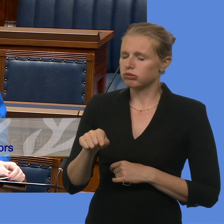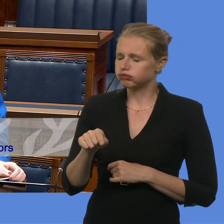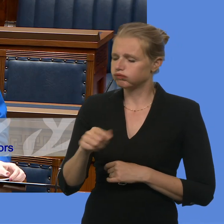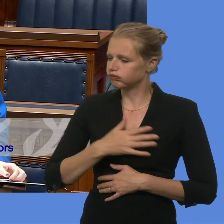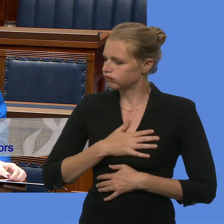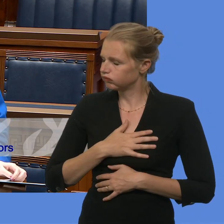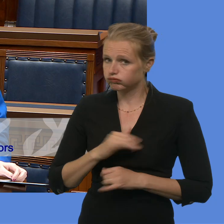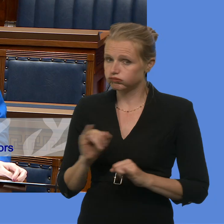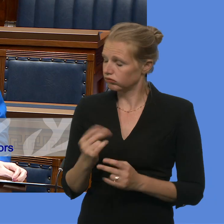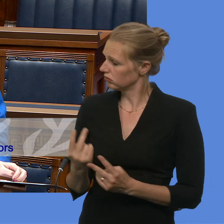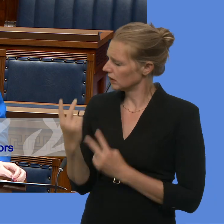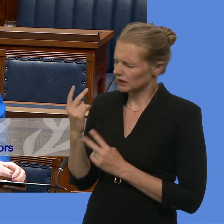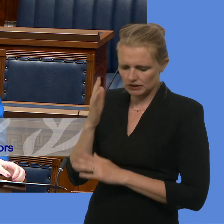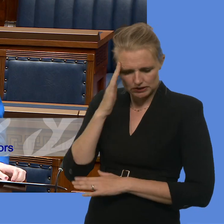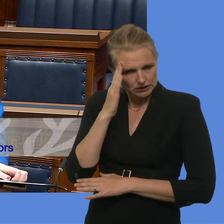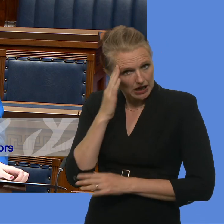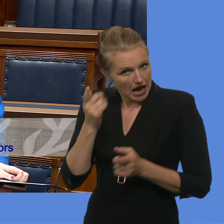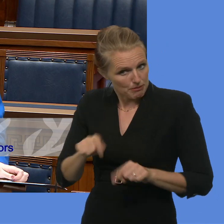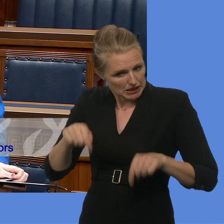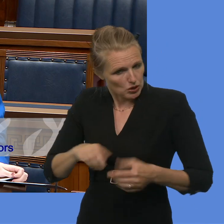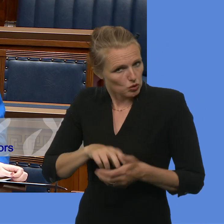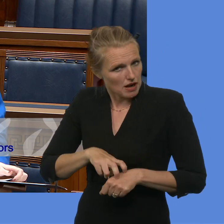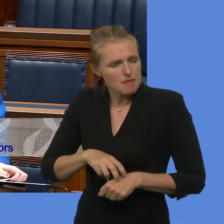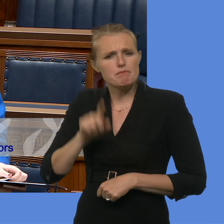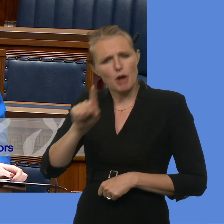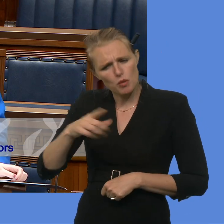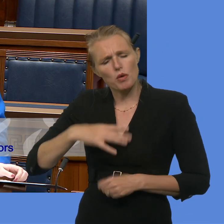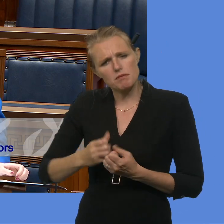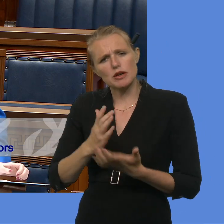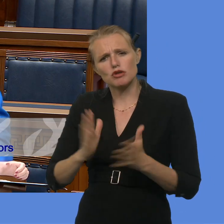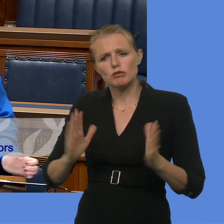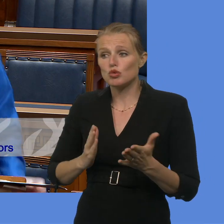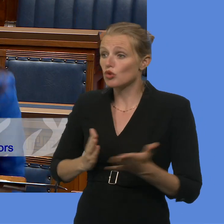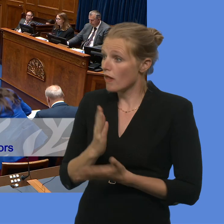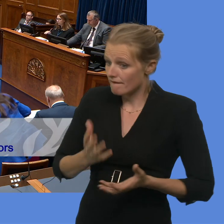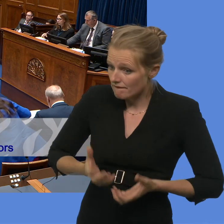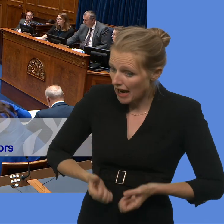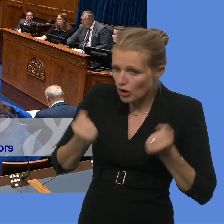committed to the three core aims of truth, acknowledgement and accountability.